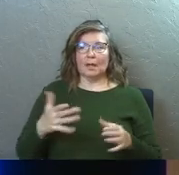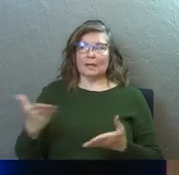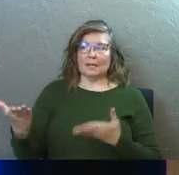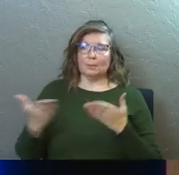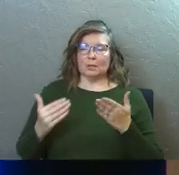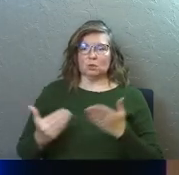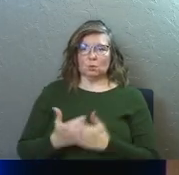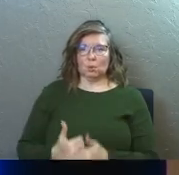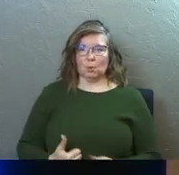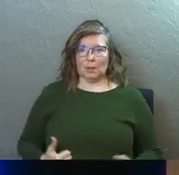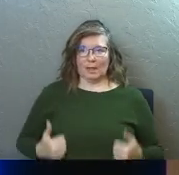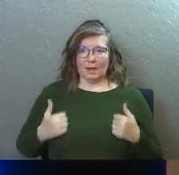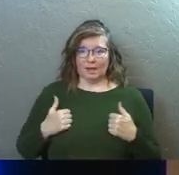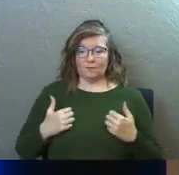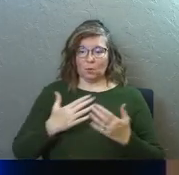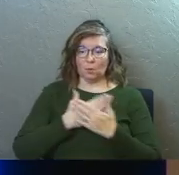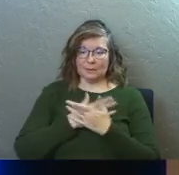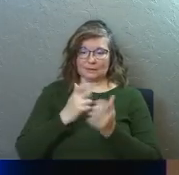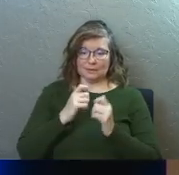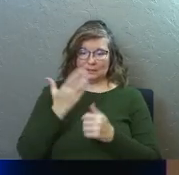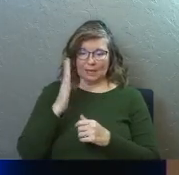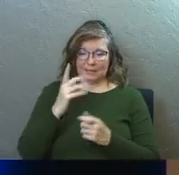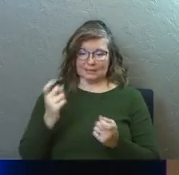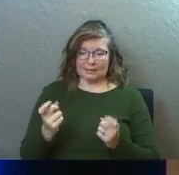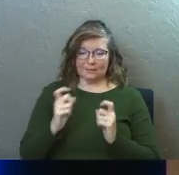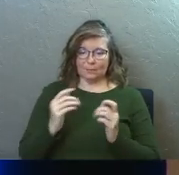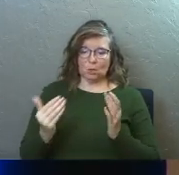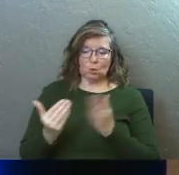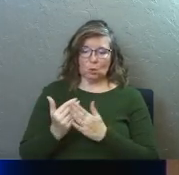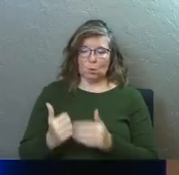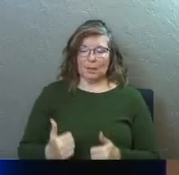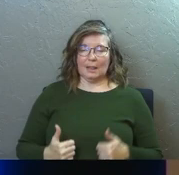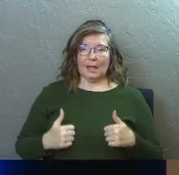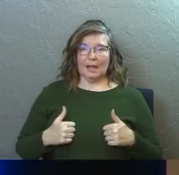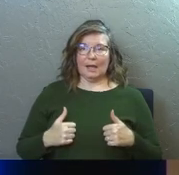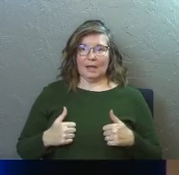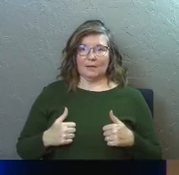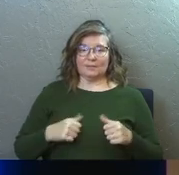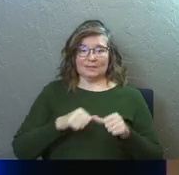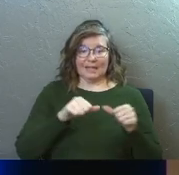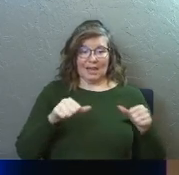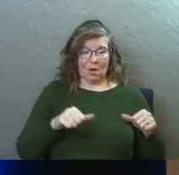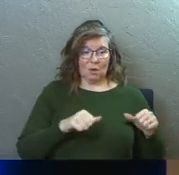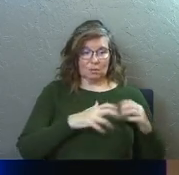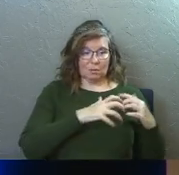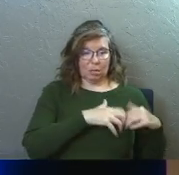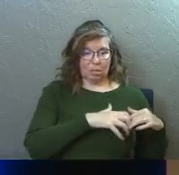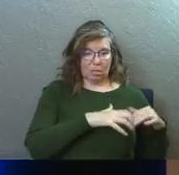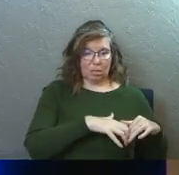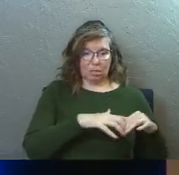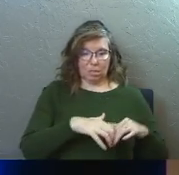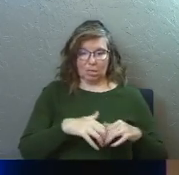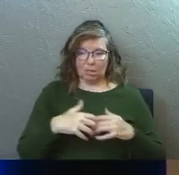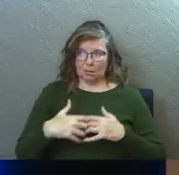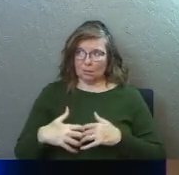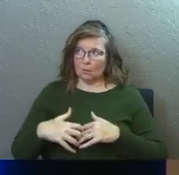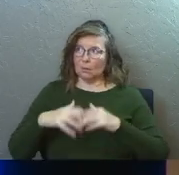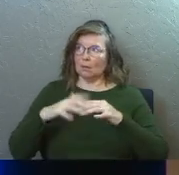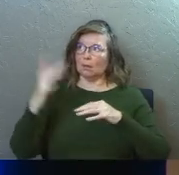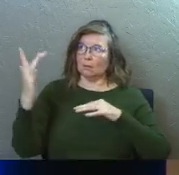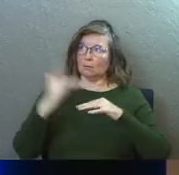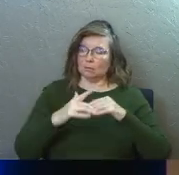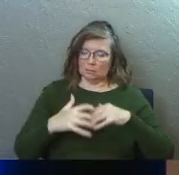new life. Through the rest that he calls me to, God is bringing new life into areas that so many others are bringing death. I need